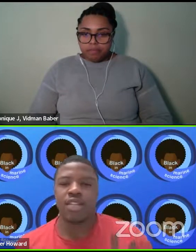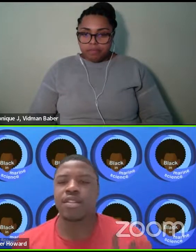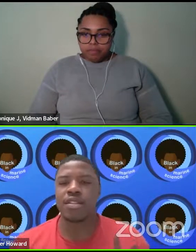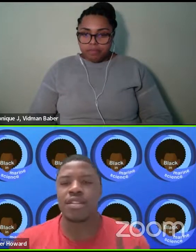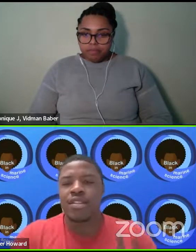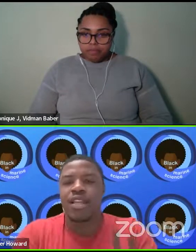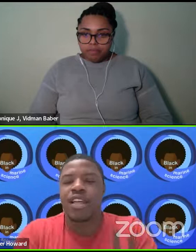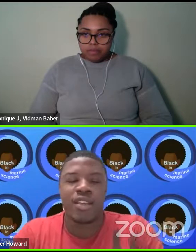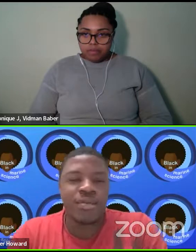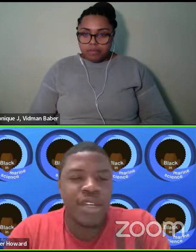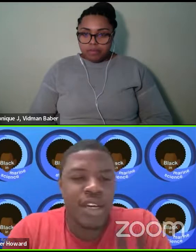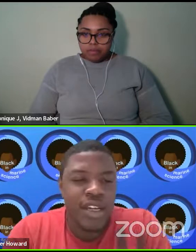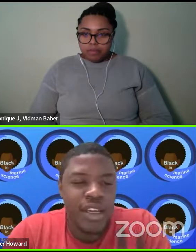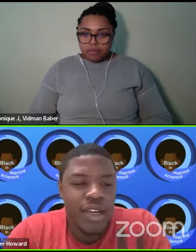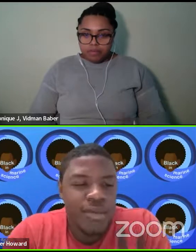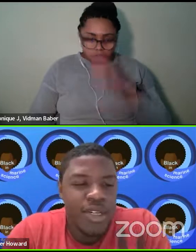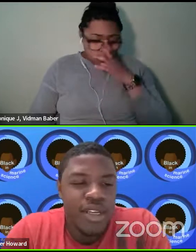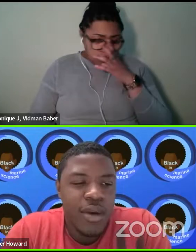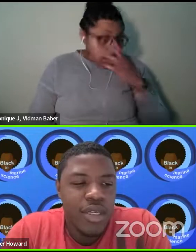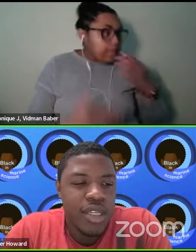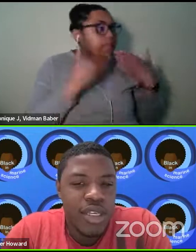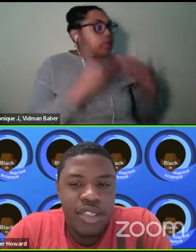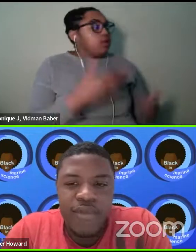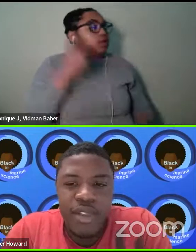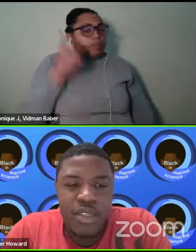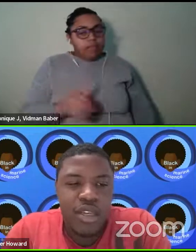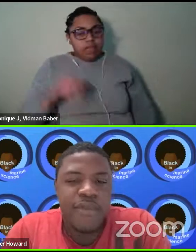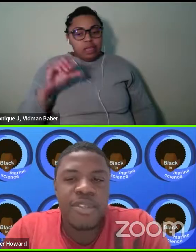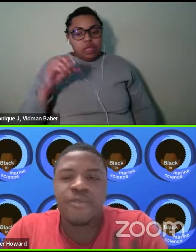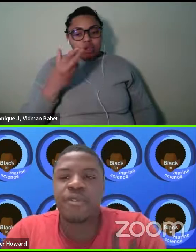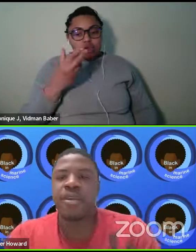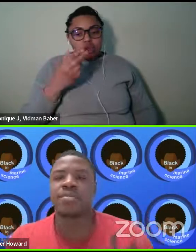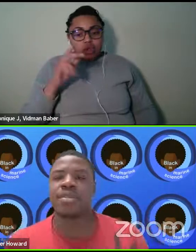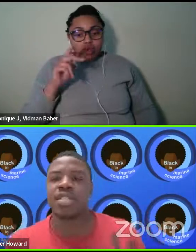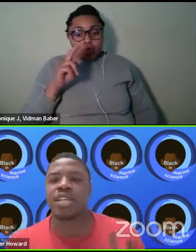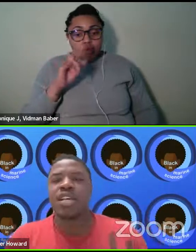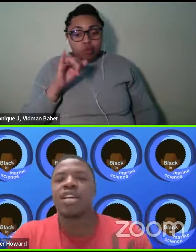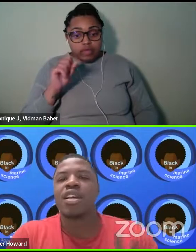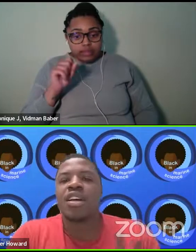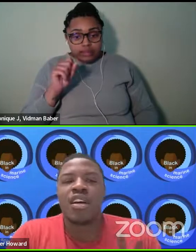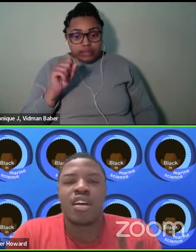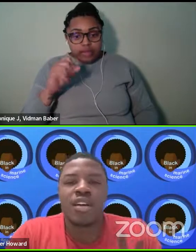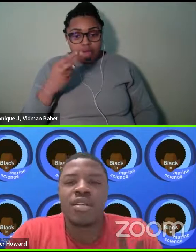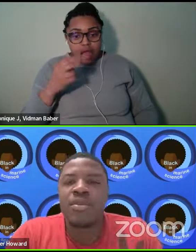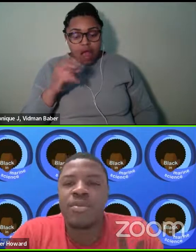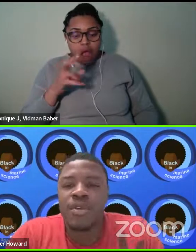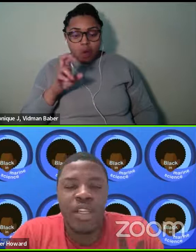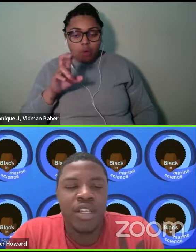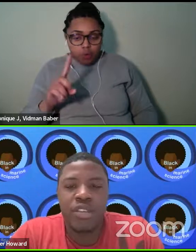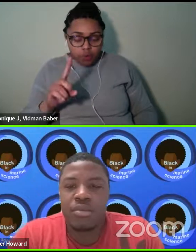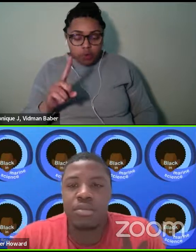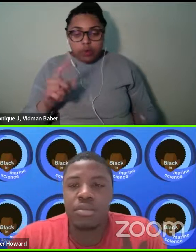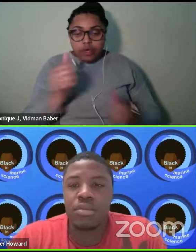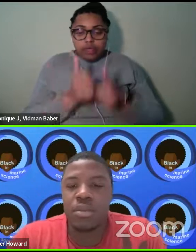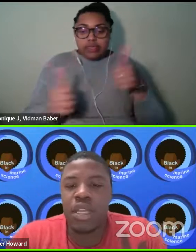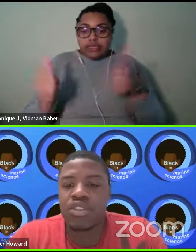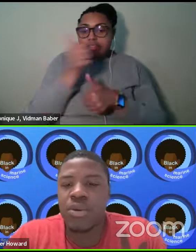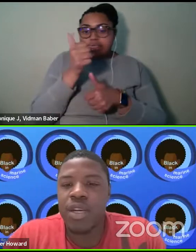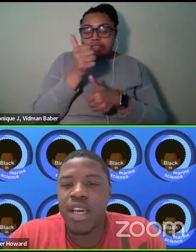And, uh, thank you. Uh, again, I'm Chris Howard, the chief relations officer for BIMS. Uh, we really